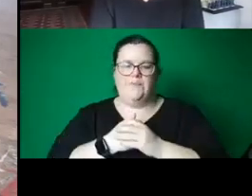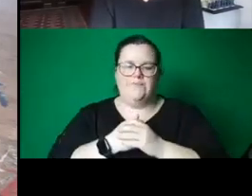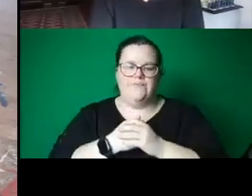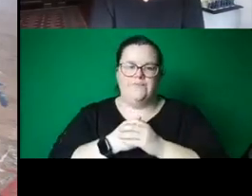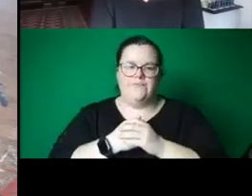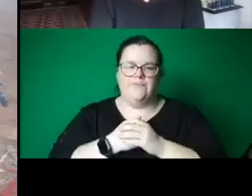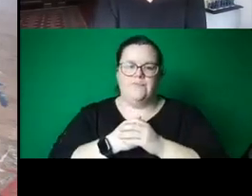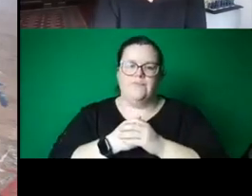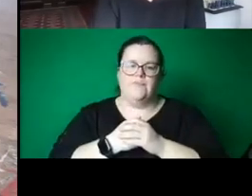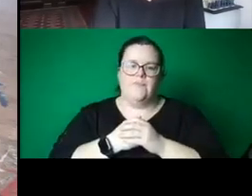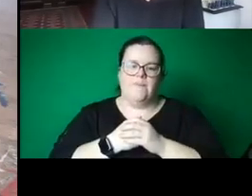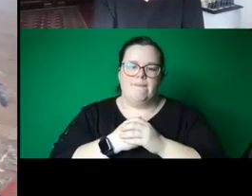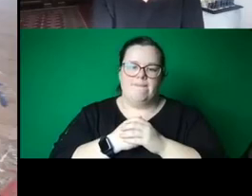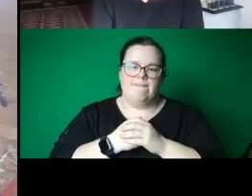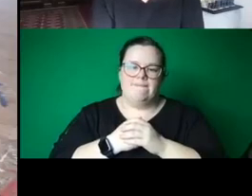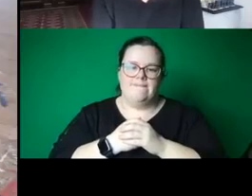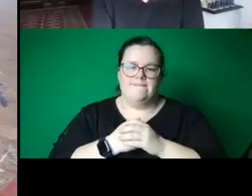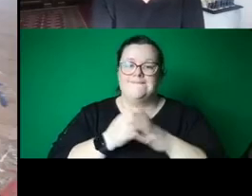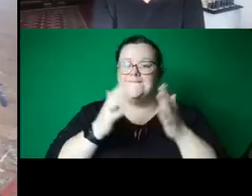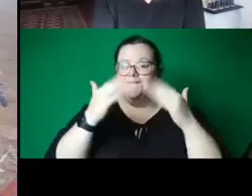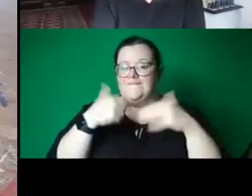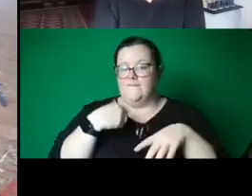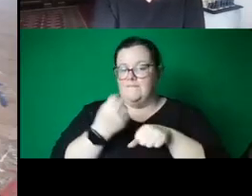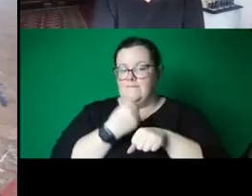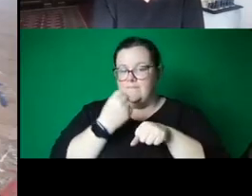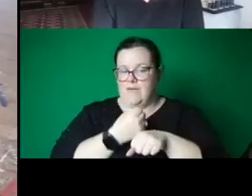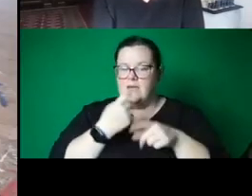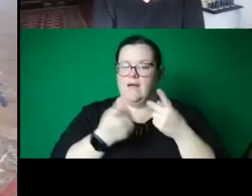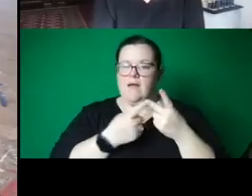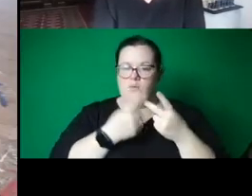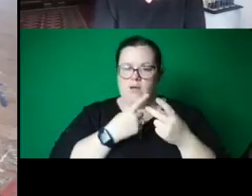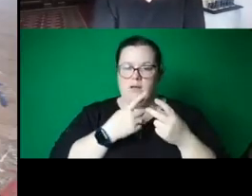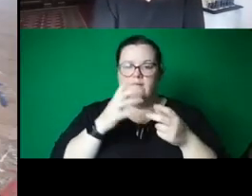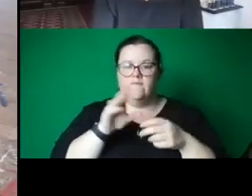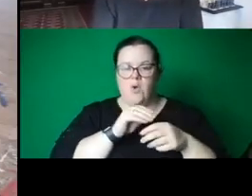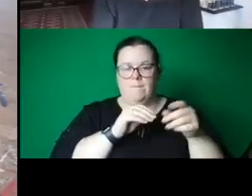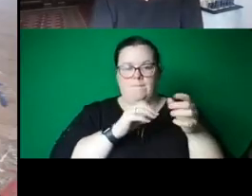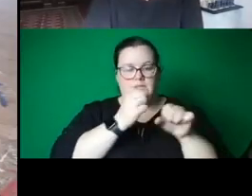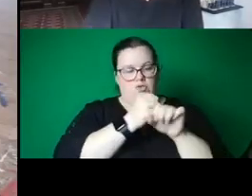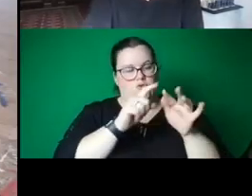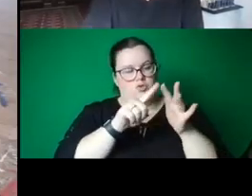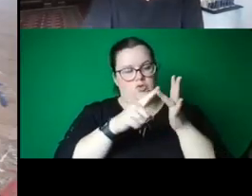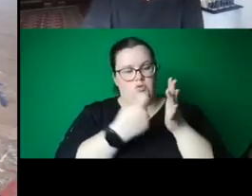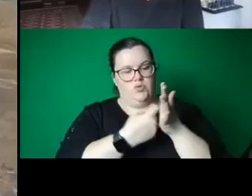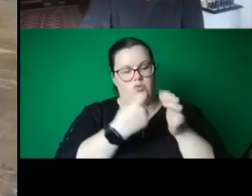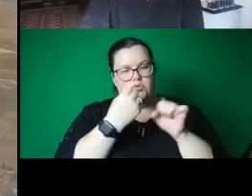shift just after it arrived from Georgia in a shipping container, fresh off the boat, so to speak.